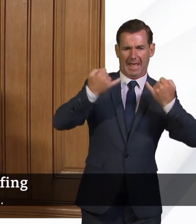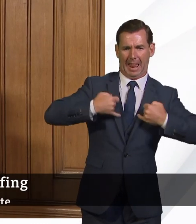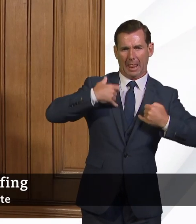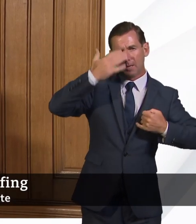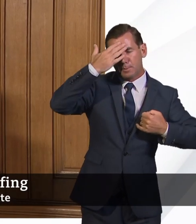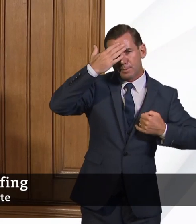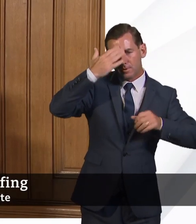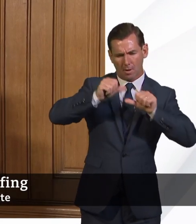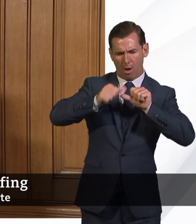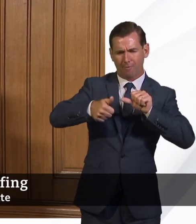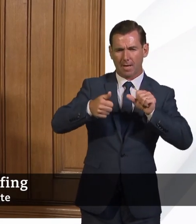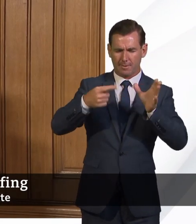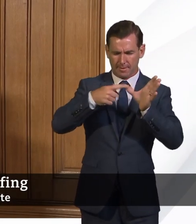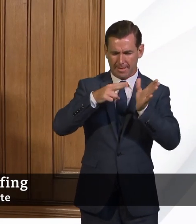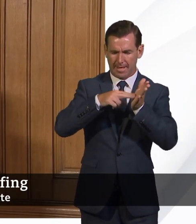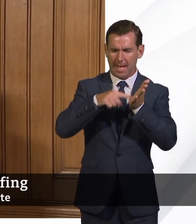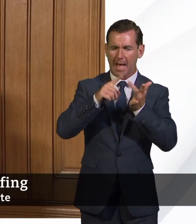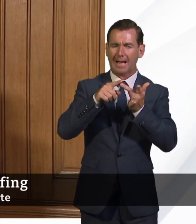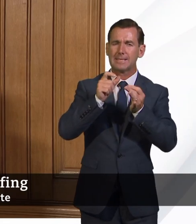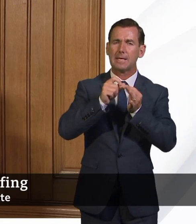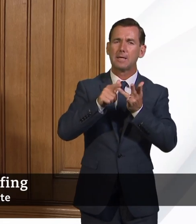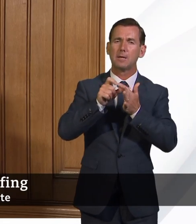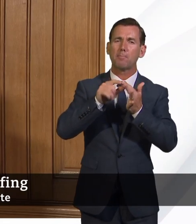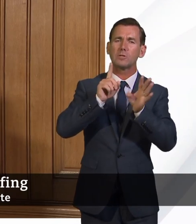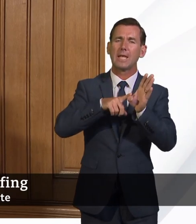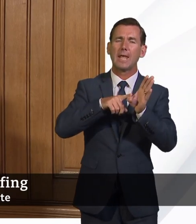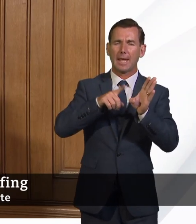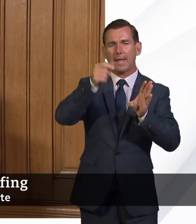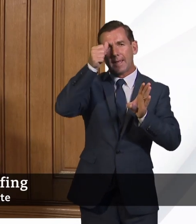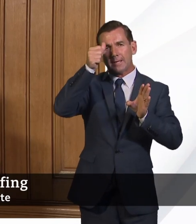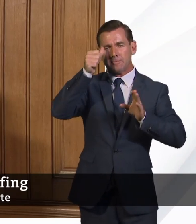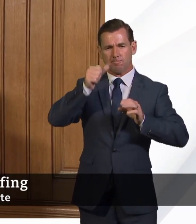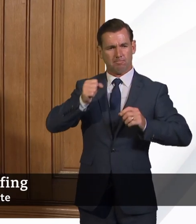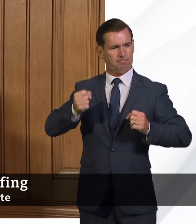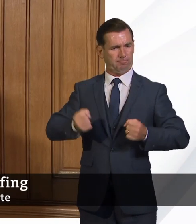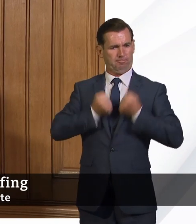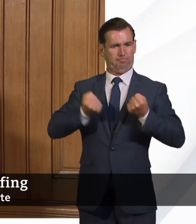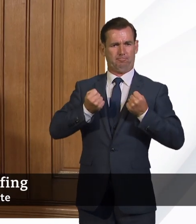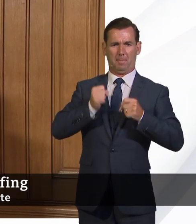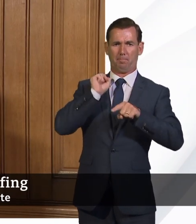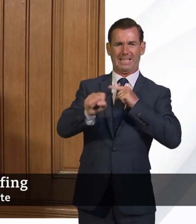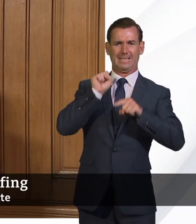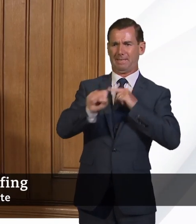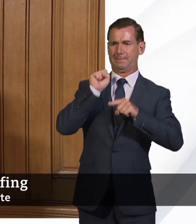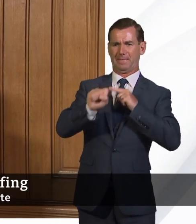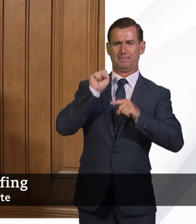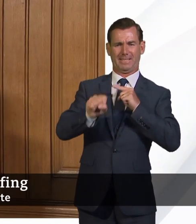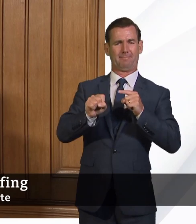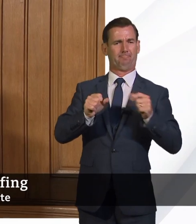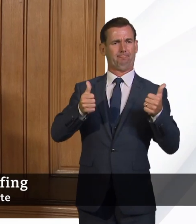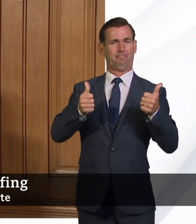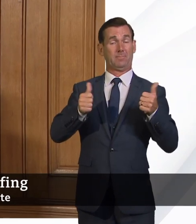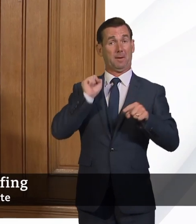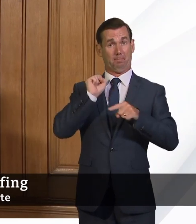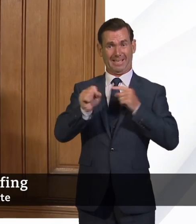ensure that the virus is controlled in the first infection. But more importantly, in any subsequent exposure to the virus,